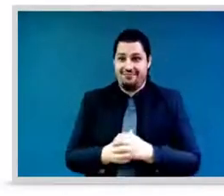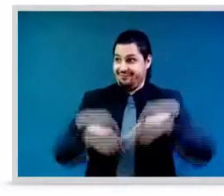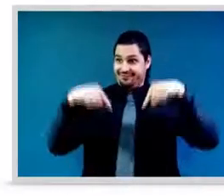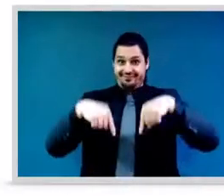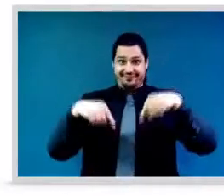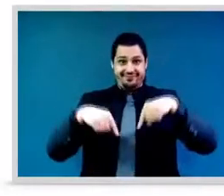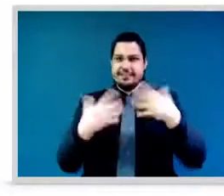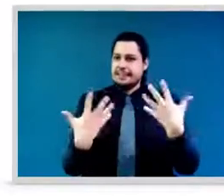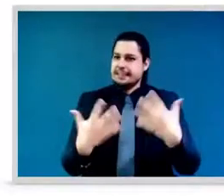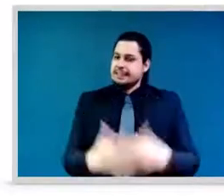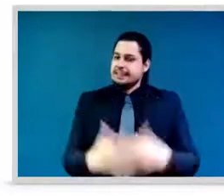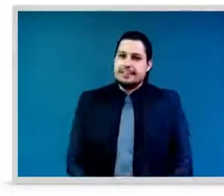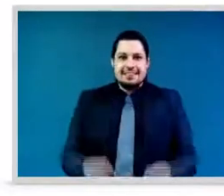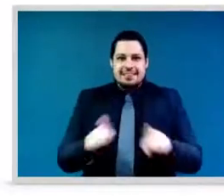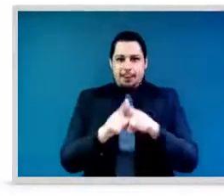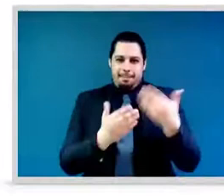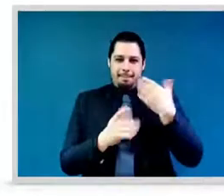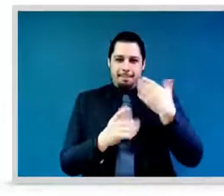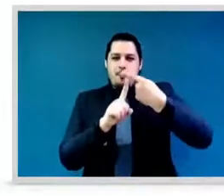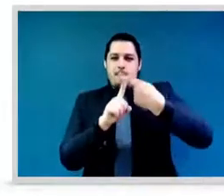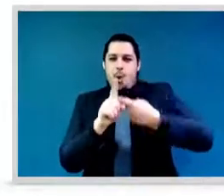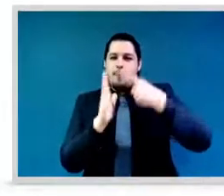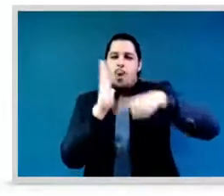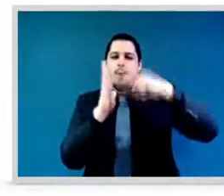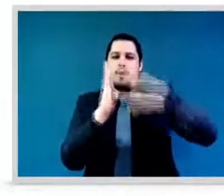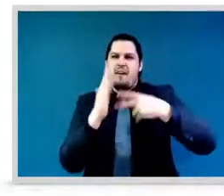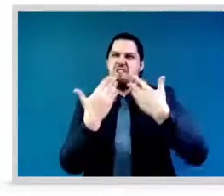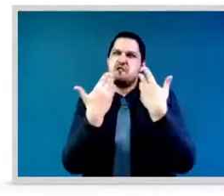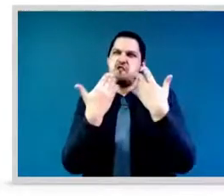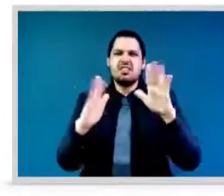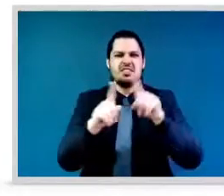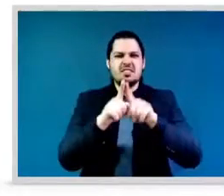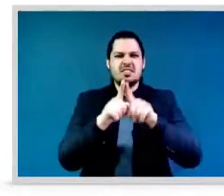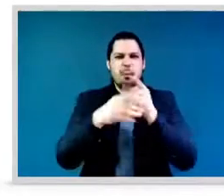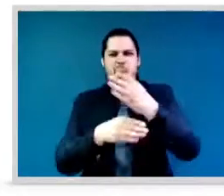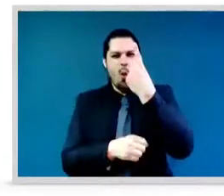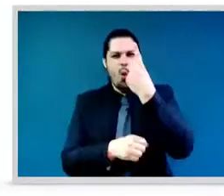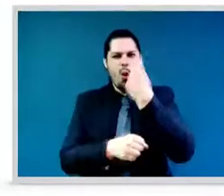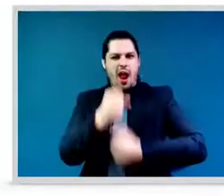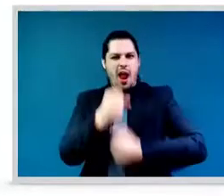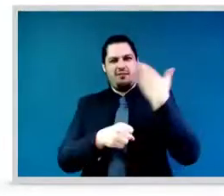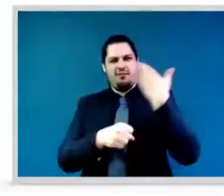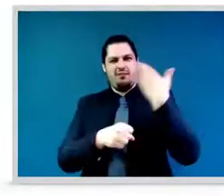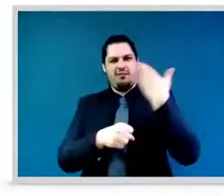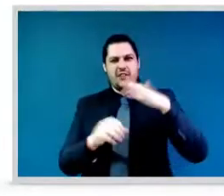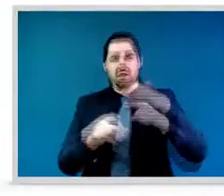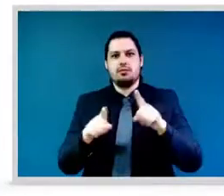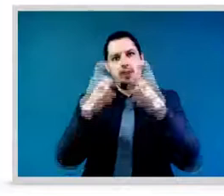living in this pandemic. And so to be able to reach out through the screen and to be with one another, just want to say thank you.